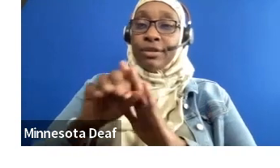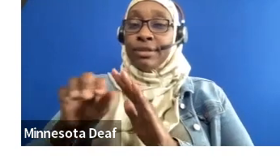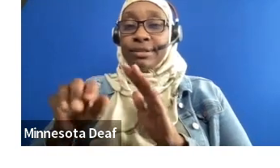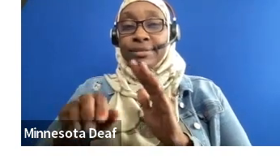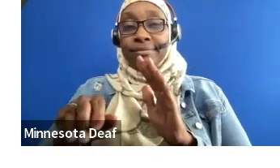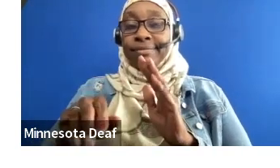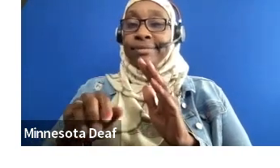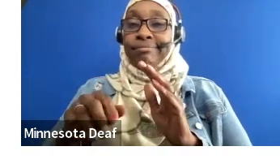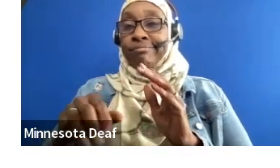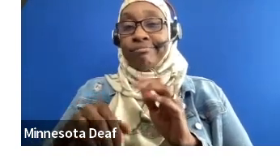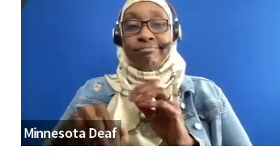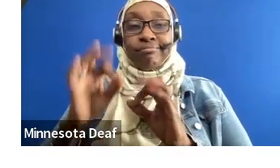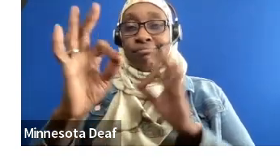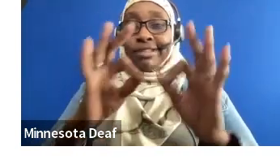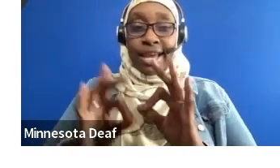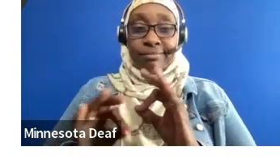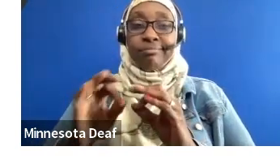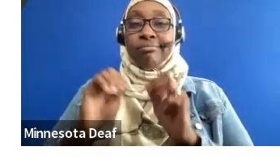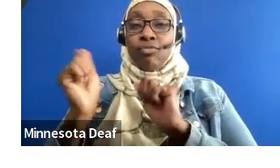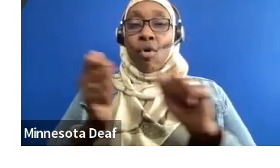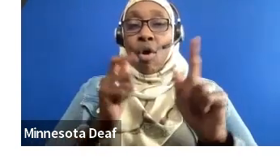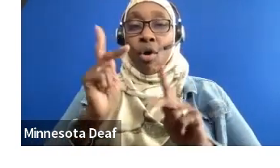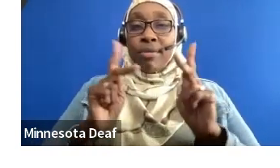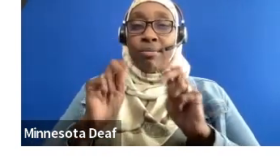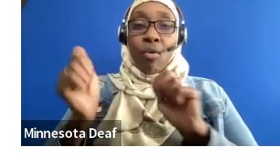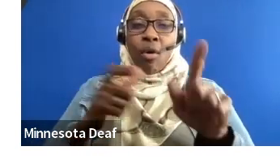can feel comfortable and lead these self-determined lives.